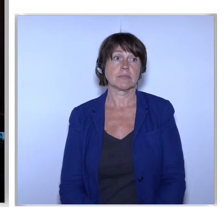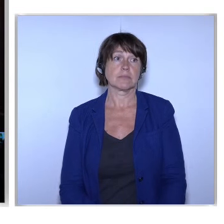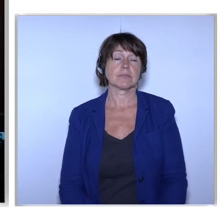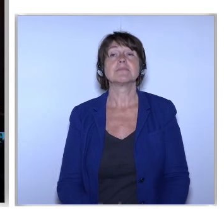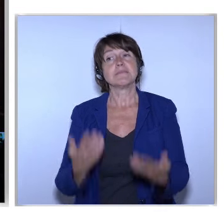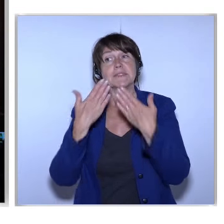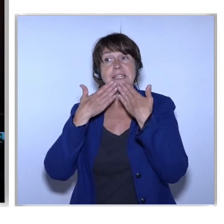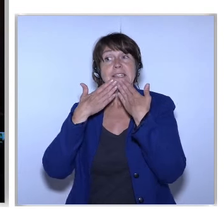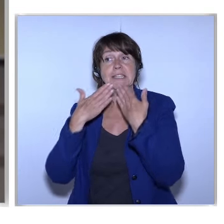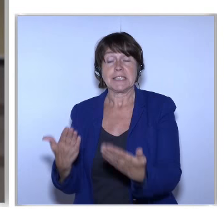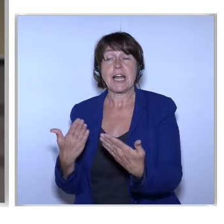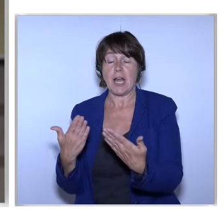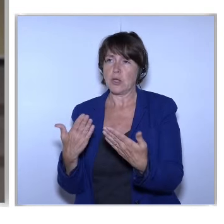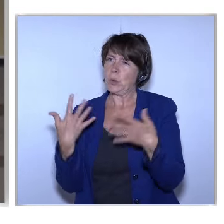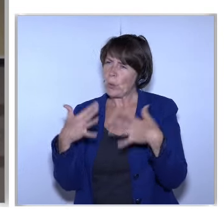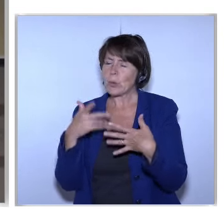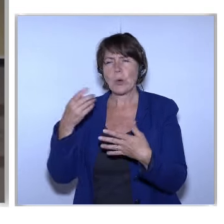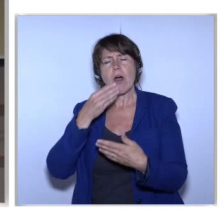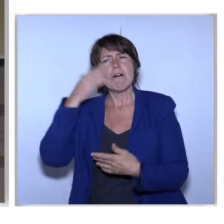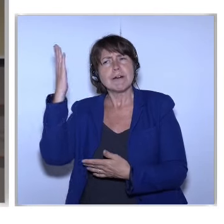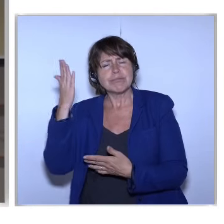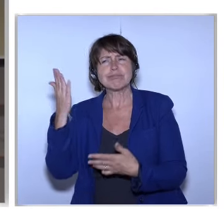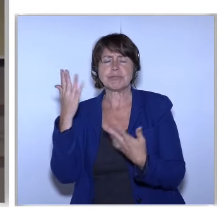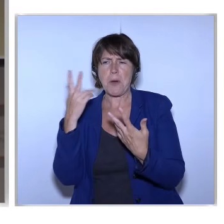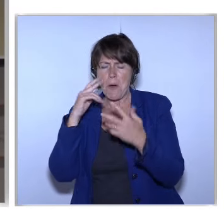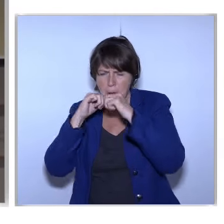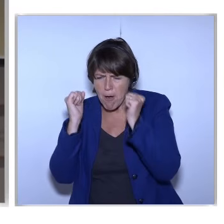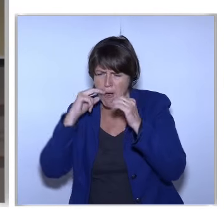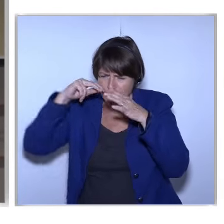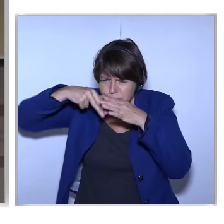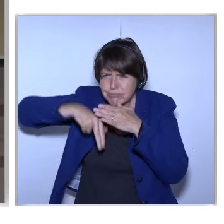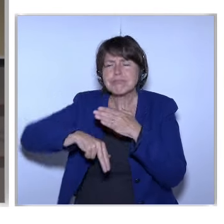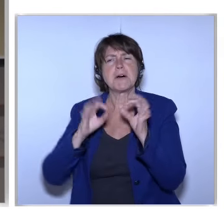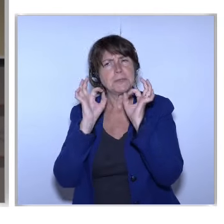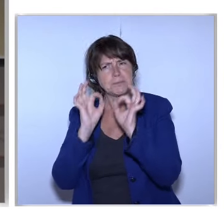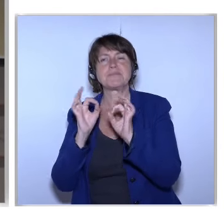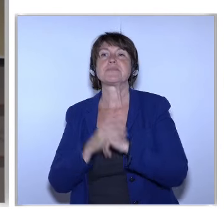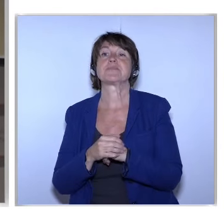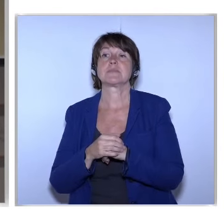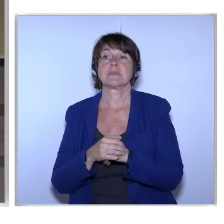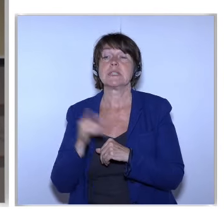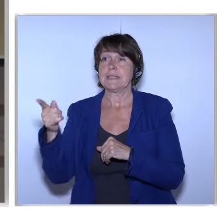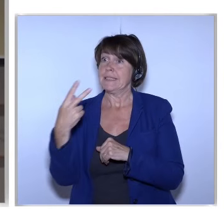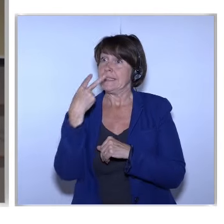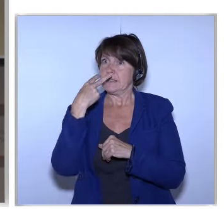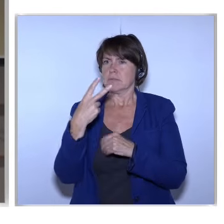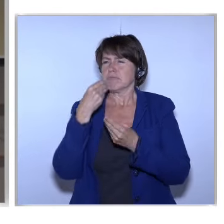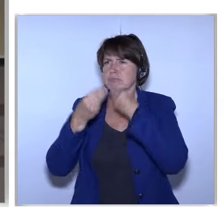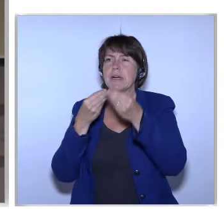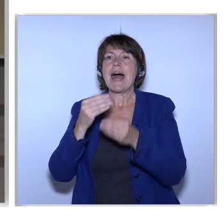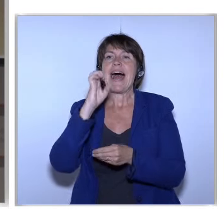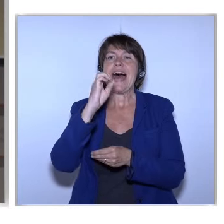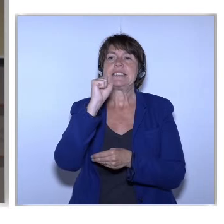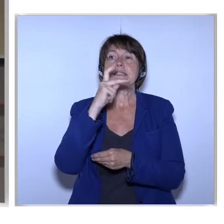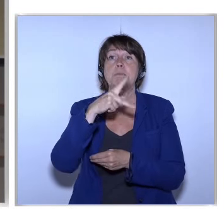so insightful And thoughtful Now you heard Robert Allude to the ESPO conference That was